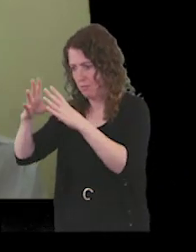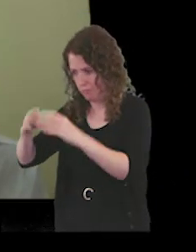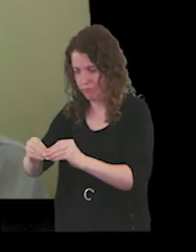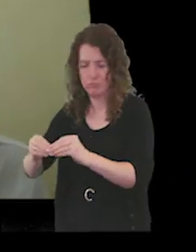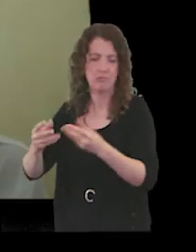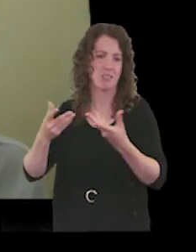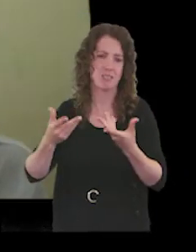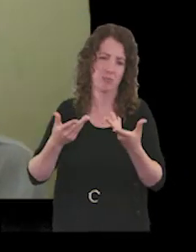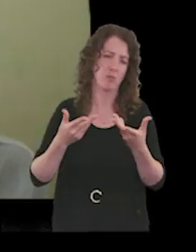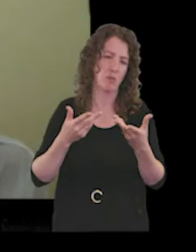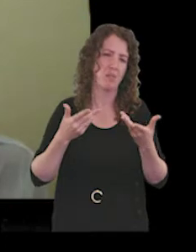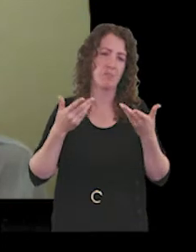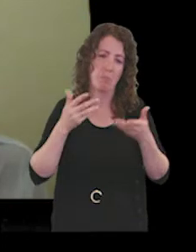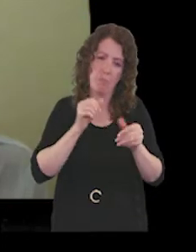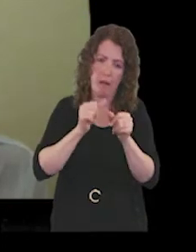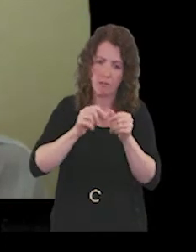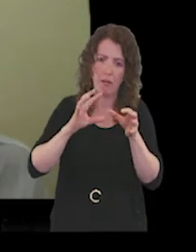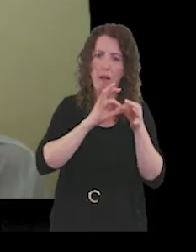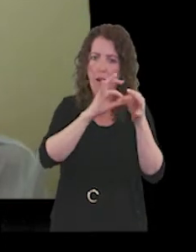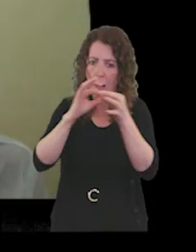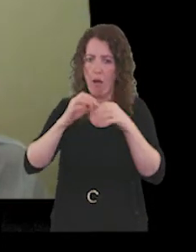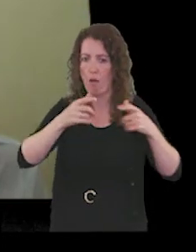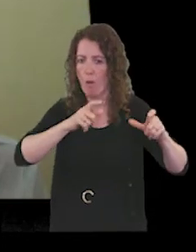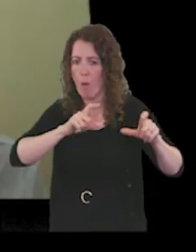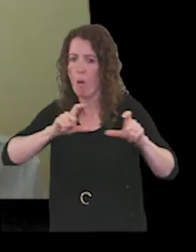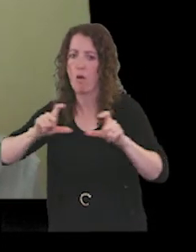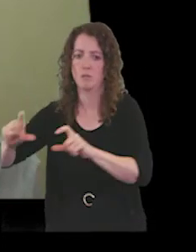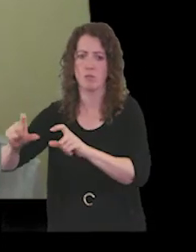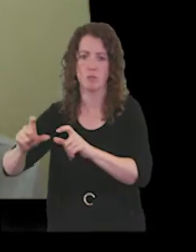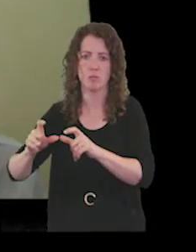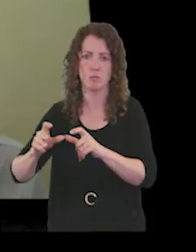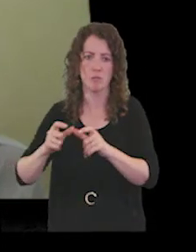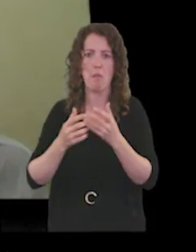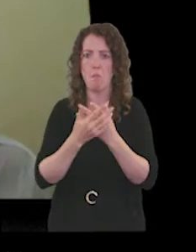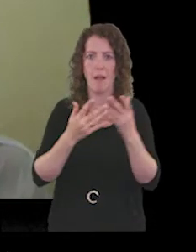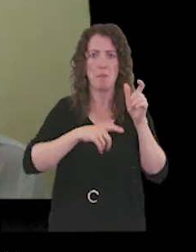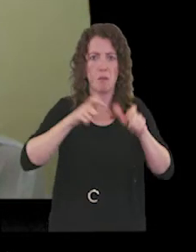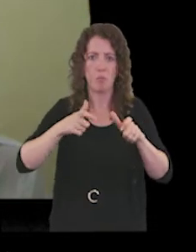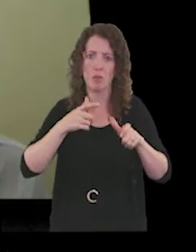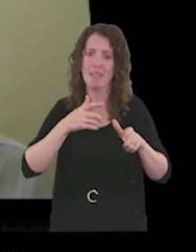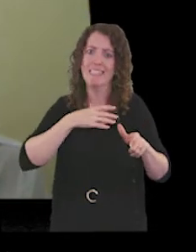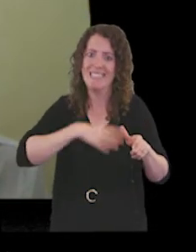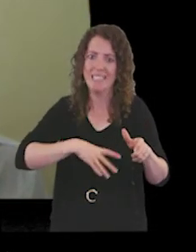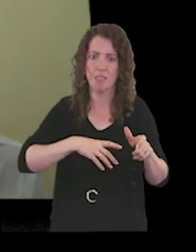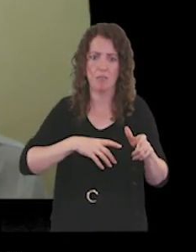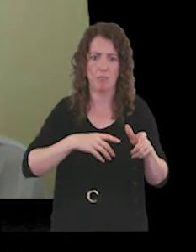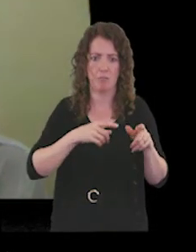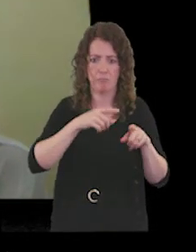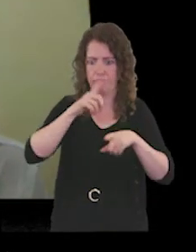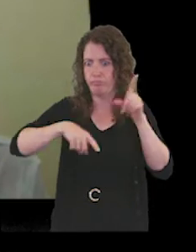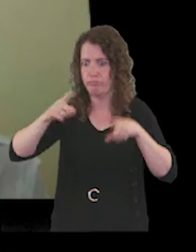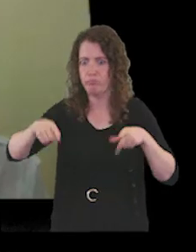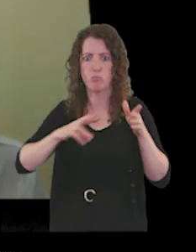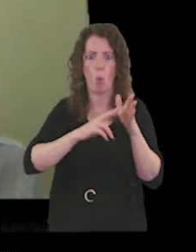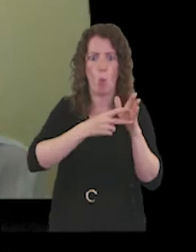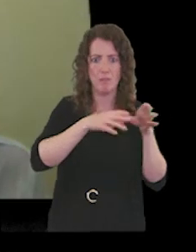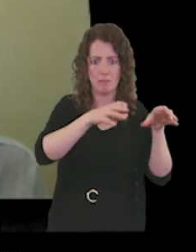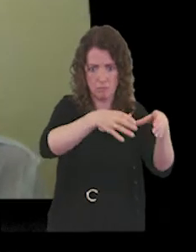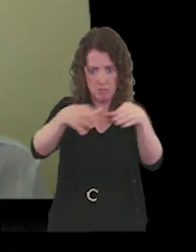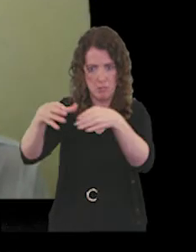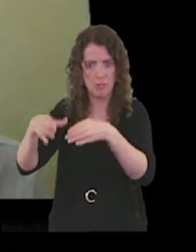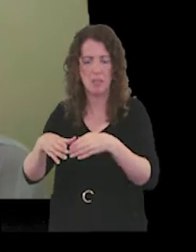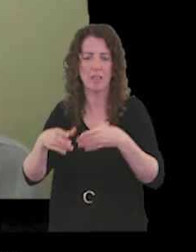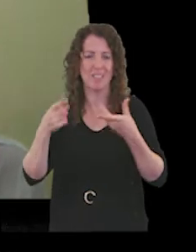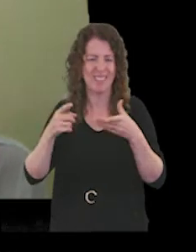um have um requirements across different organizations uh and it's difficult to